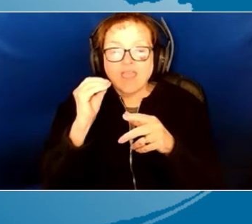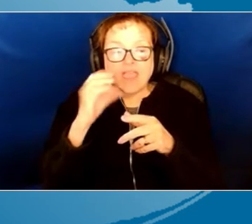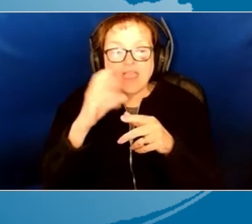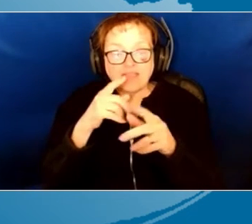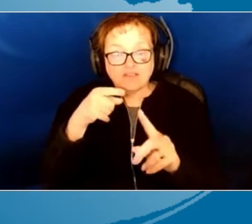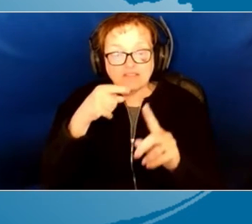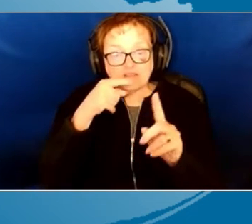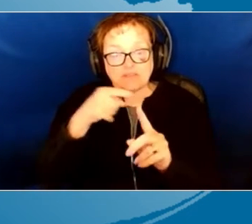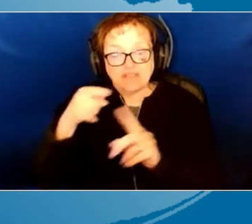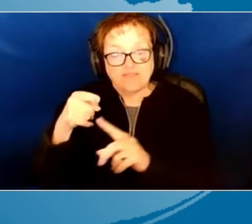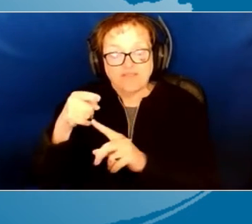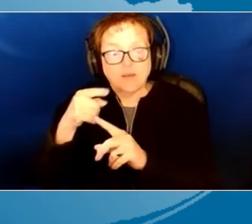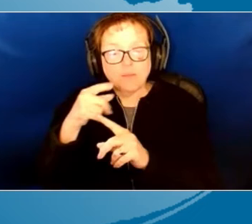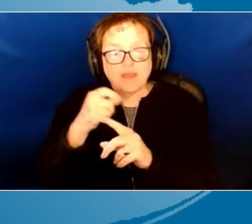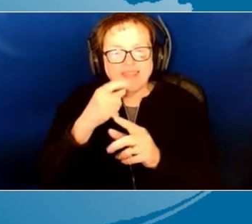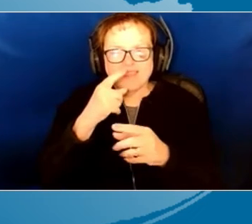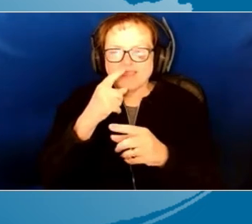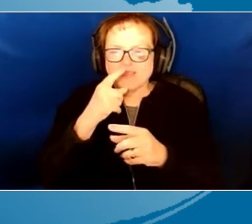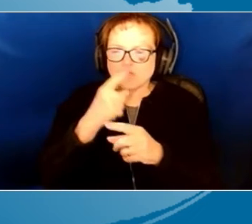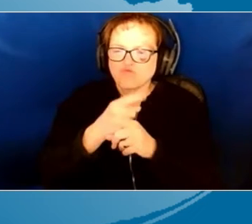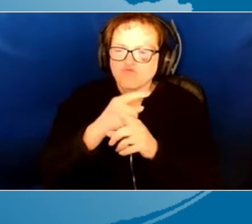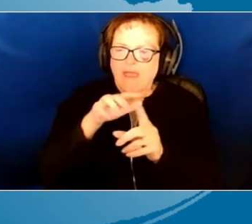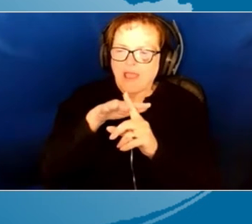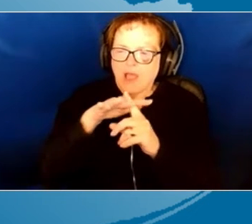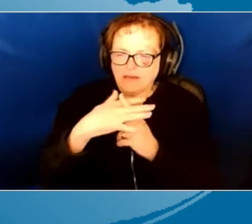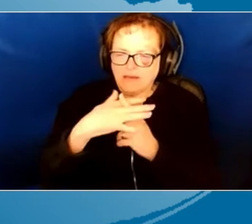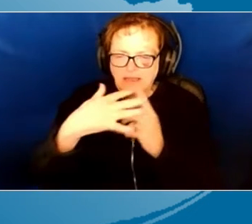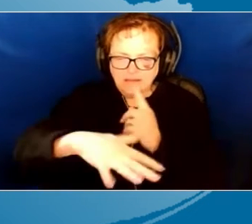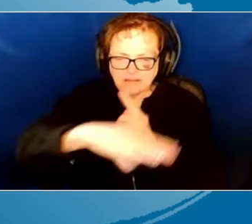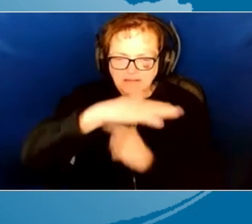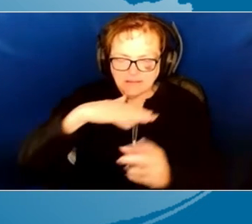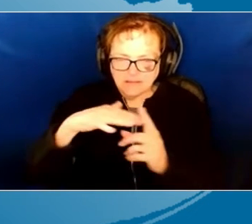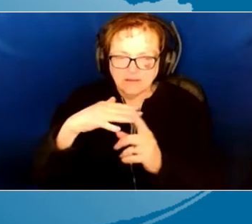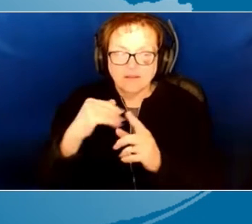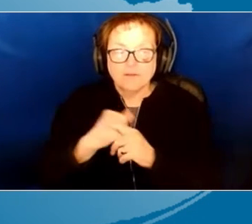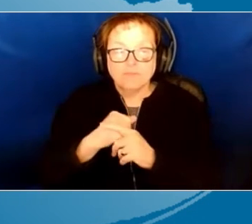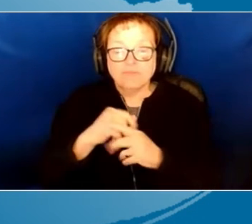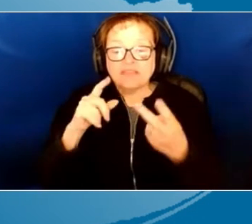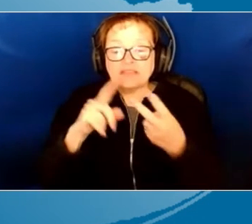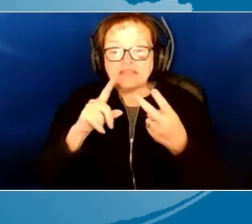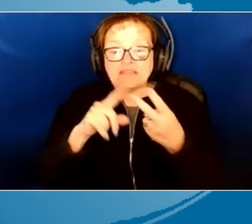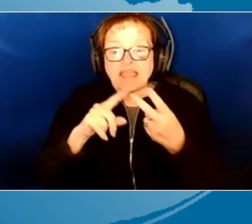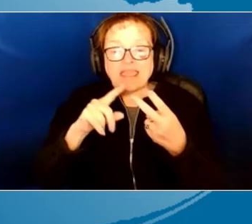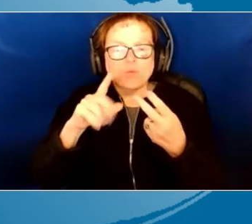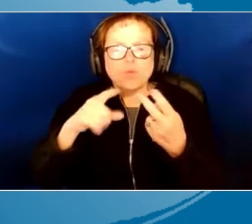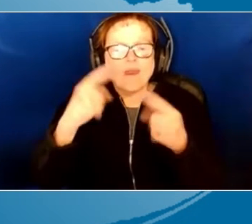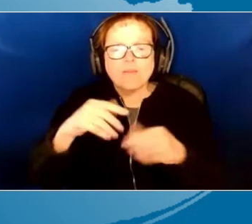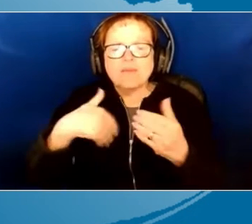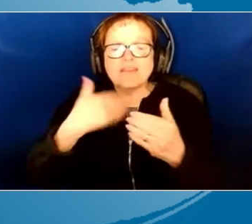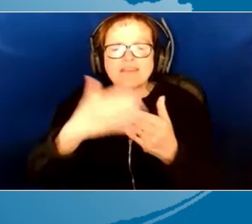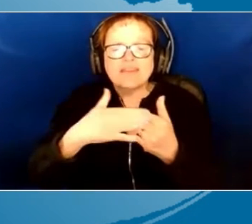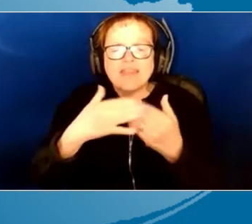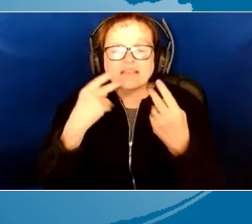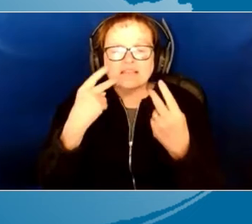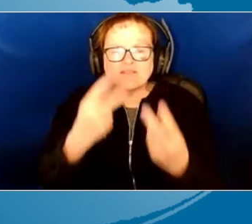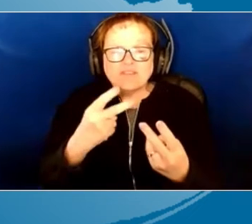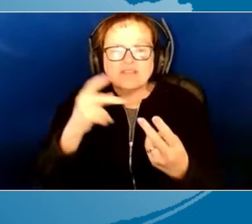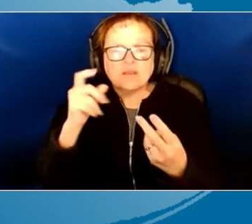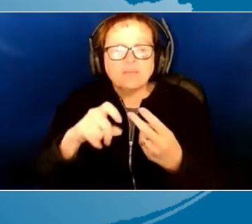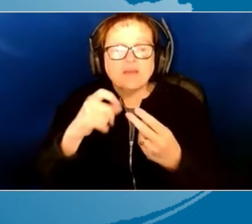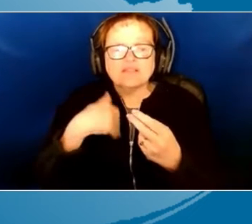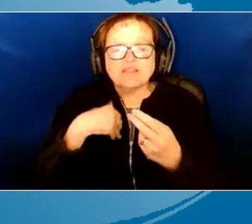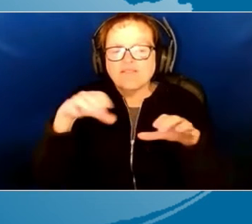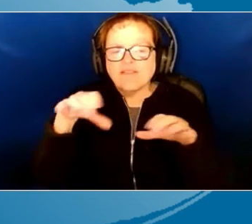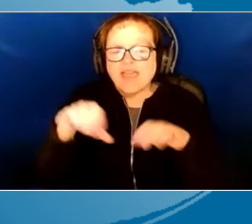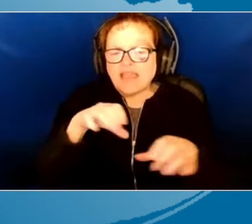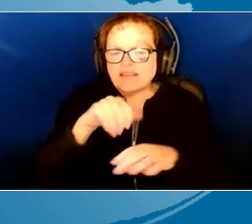want it to be contextualized. Second part of our plan, what's going to happen at our next visit? I have to have an activity setting. I